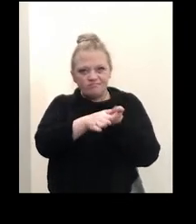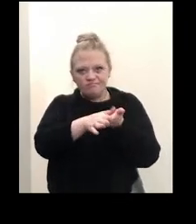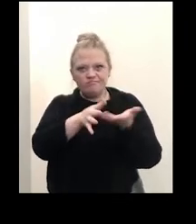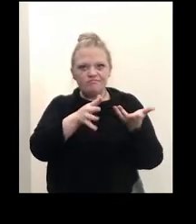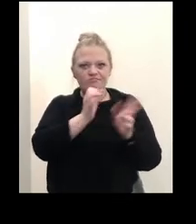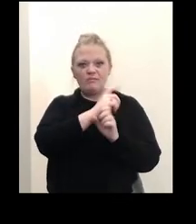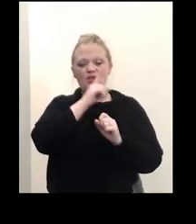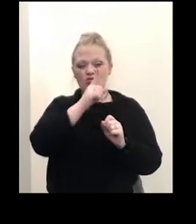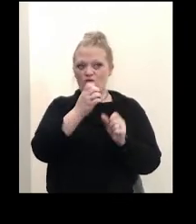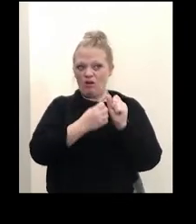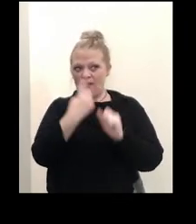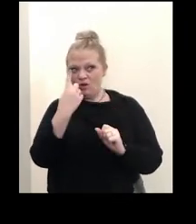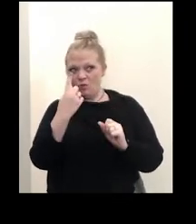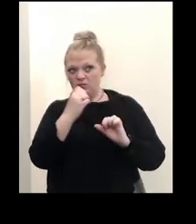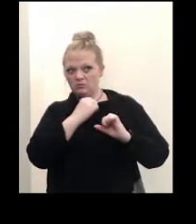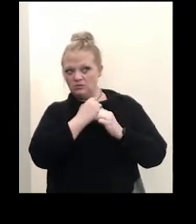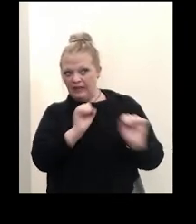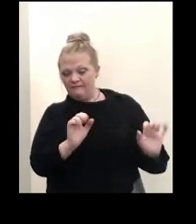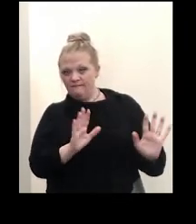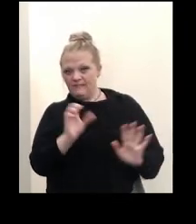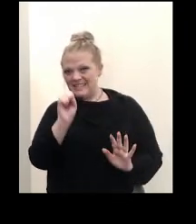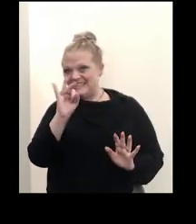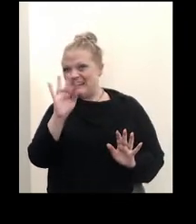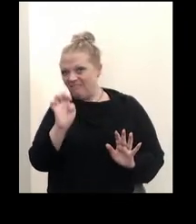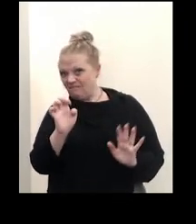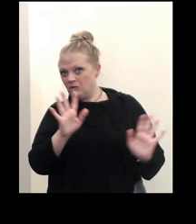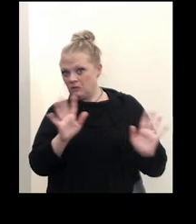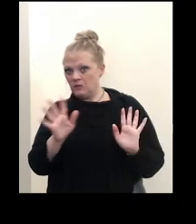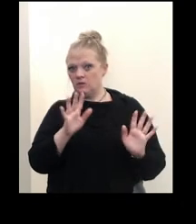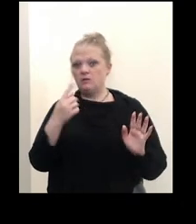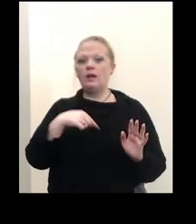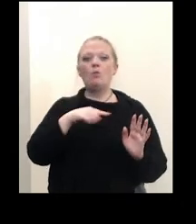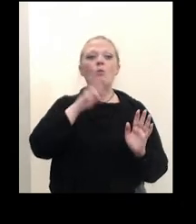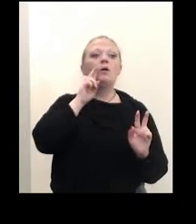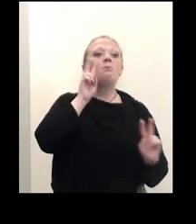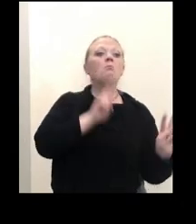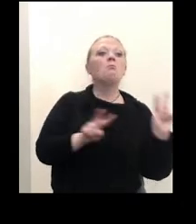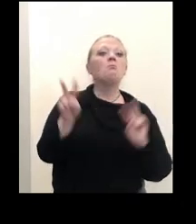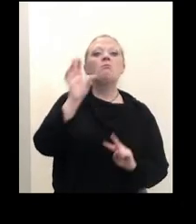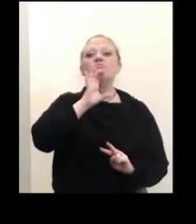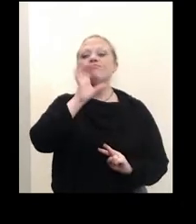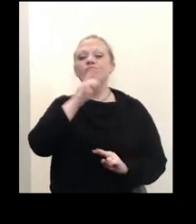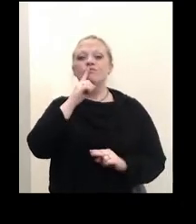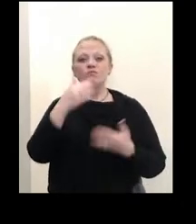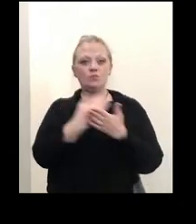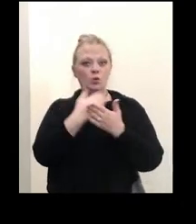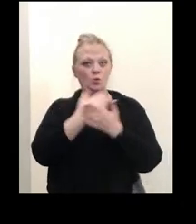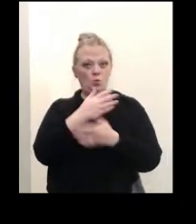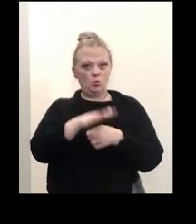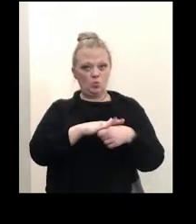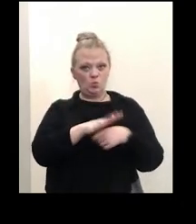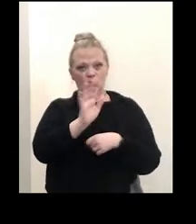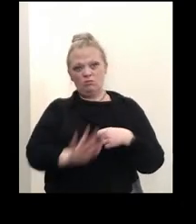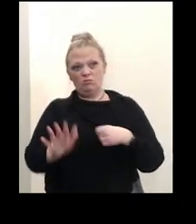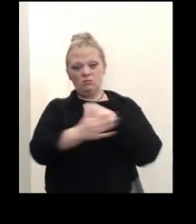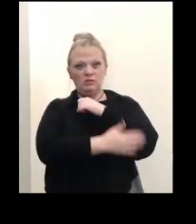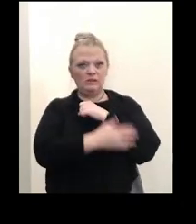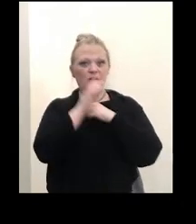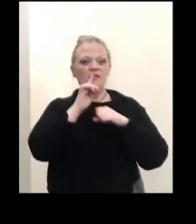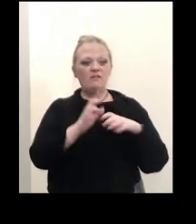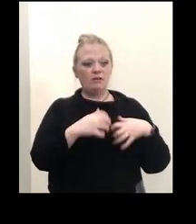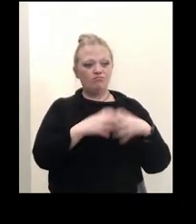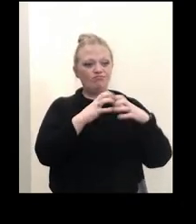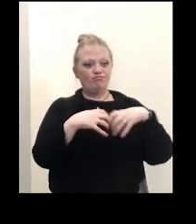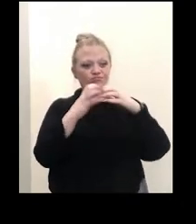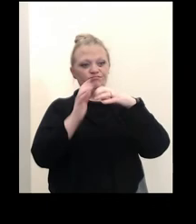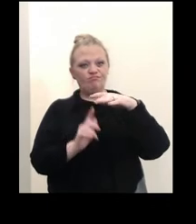stays safe there. And we're also scouting out new sites throughout the county that we can have like pop-up vaccine, pop